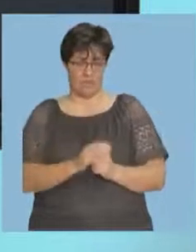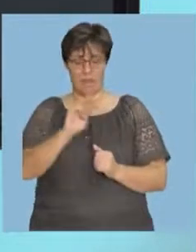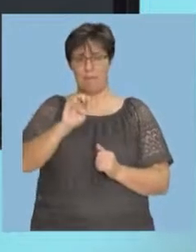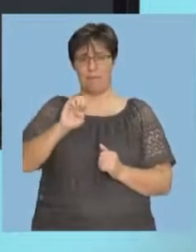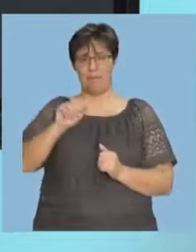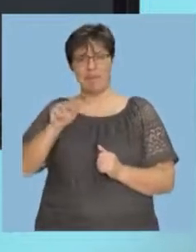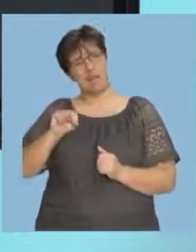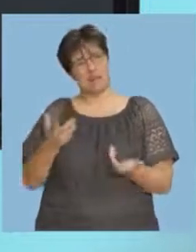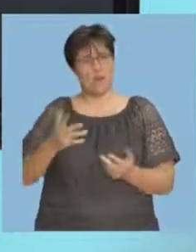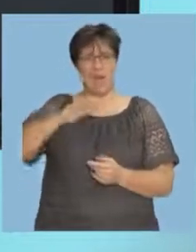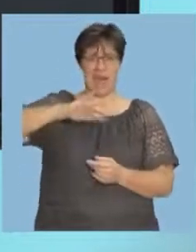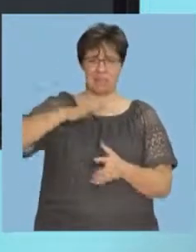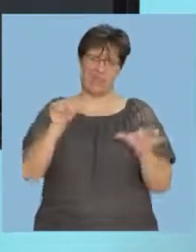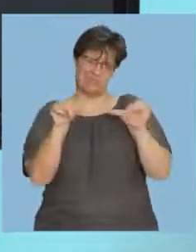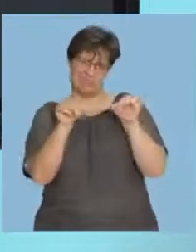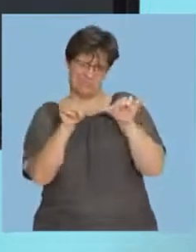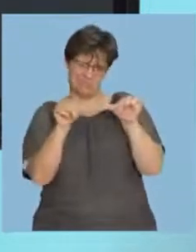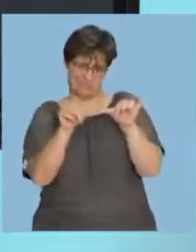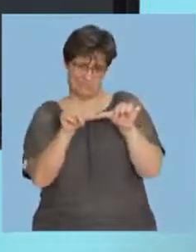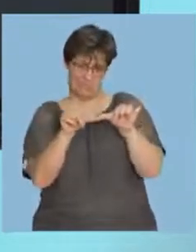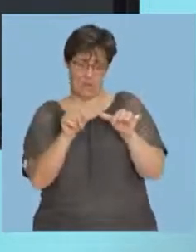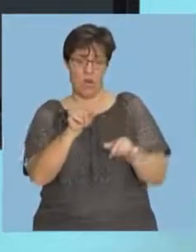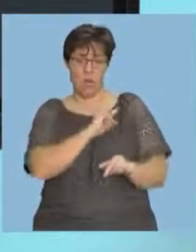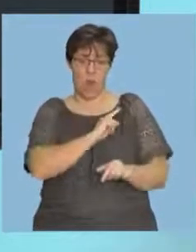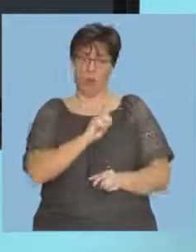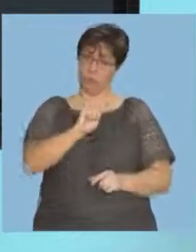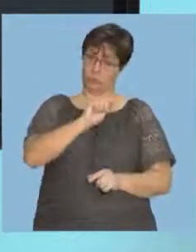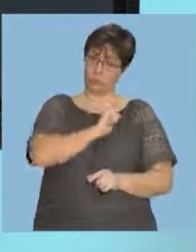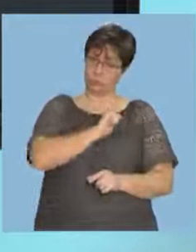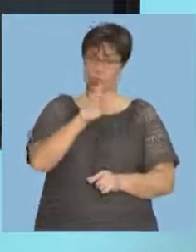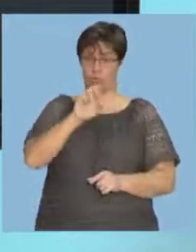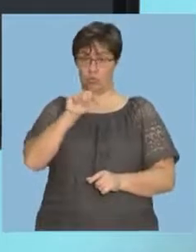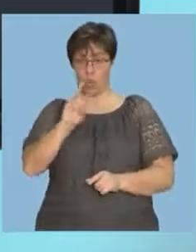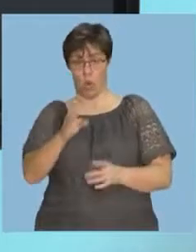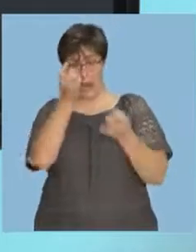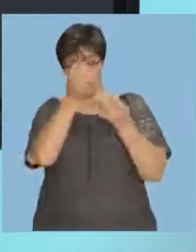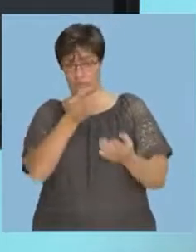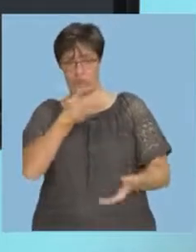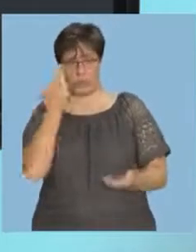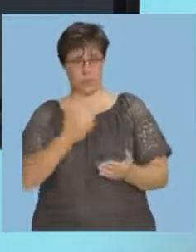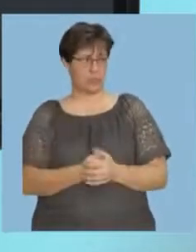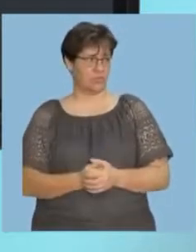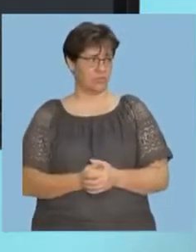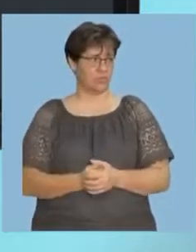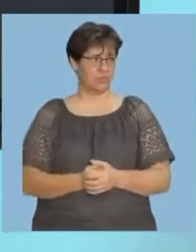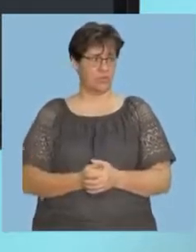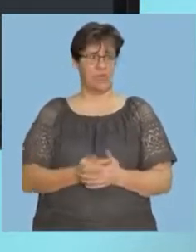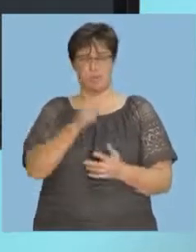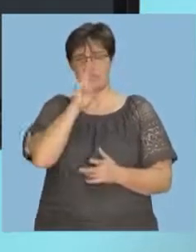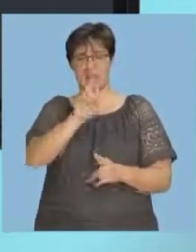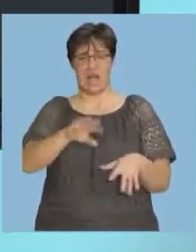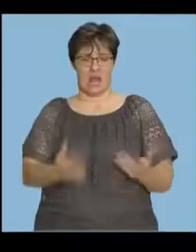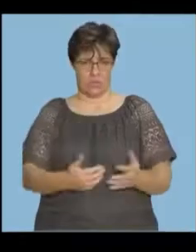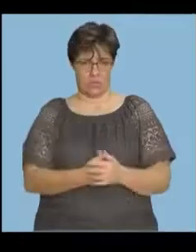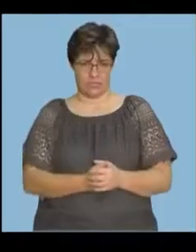average, it'll be an estimated mean because we don't have the actual raw data. Let's see how we do this.